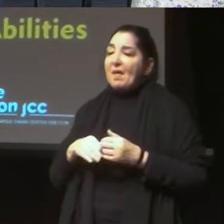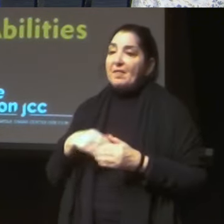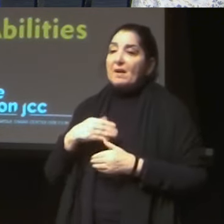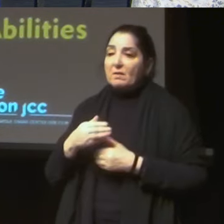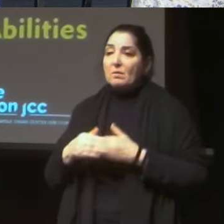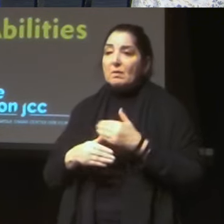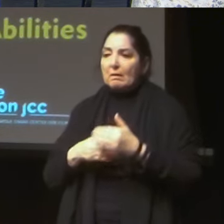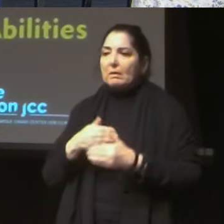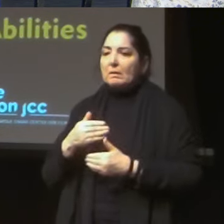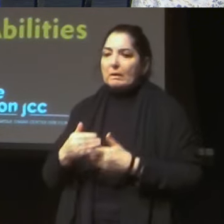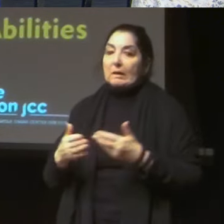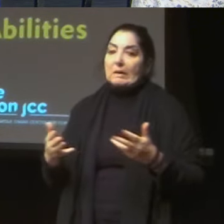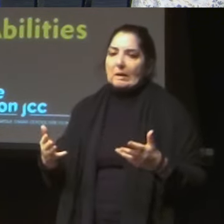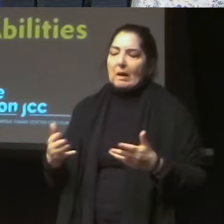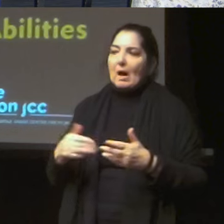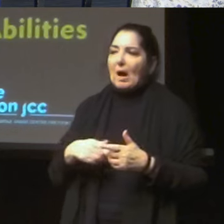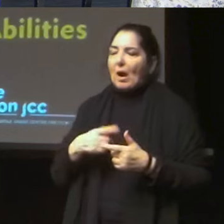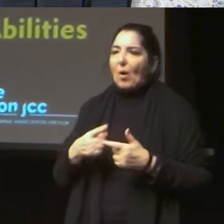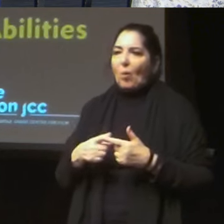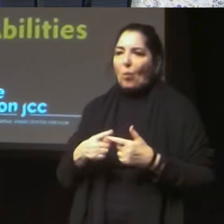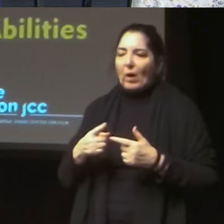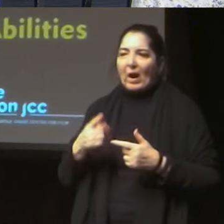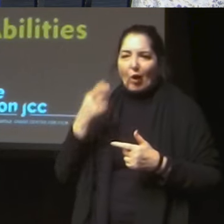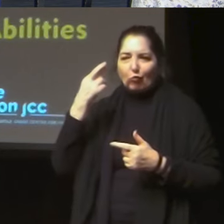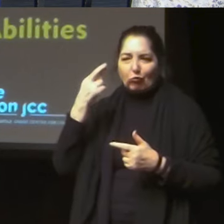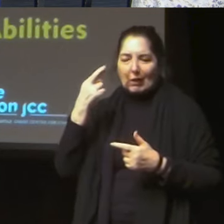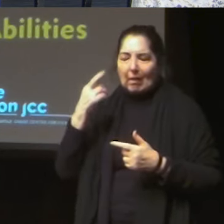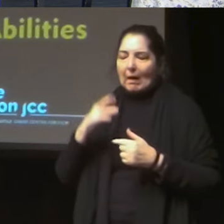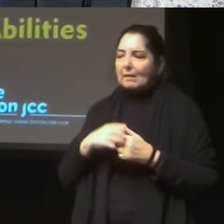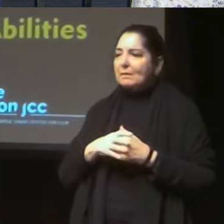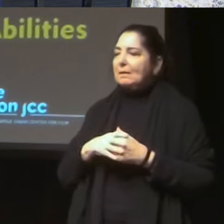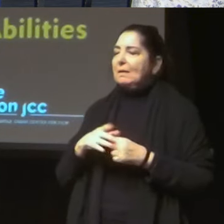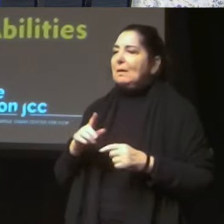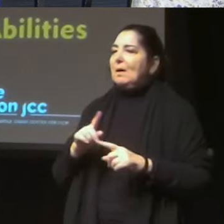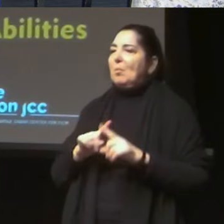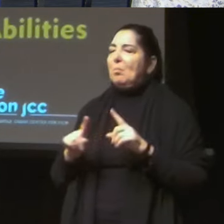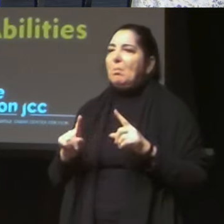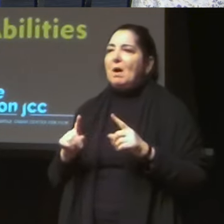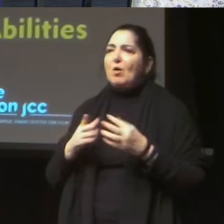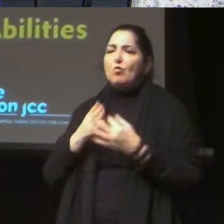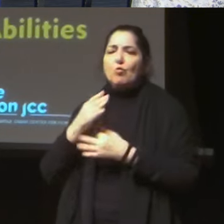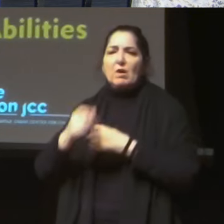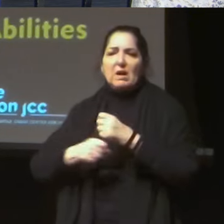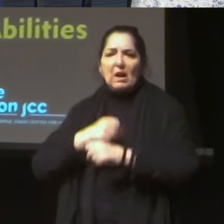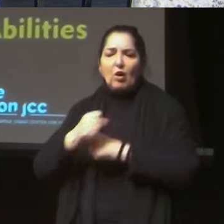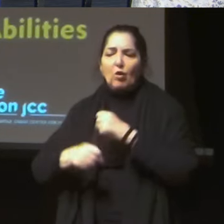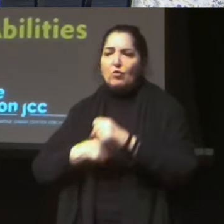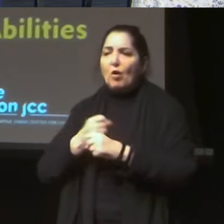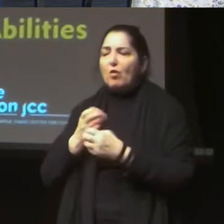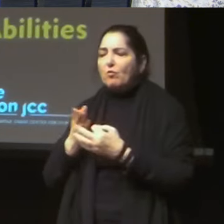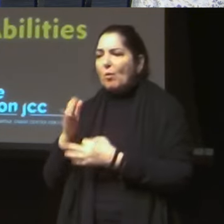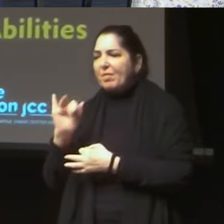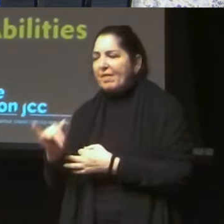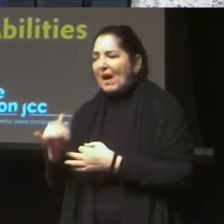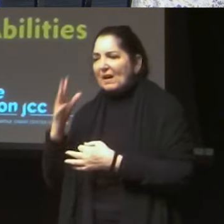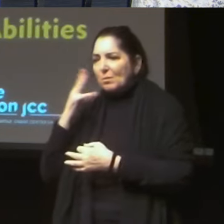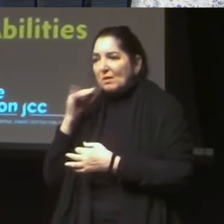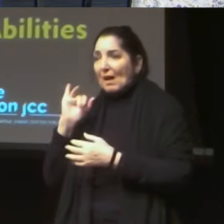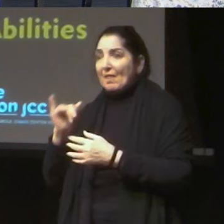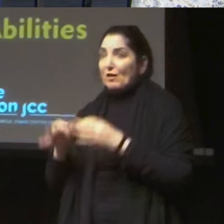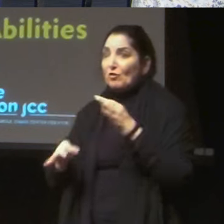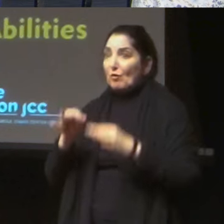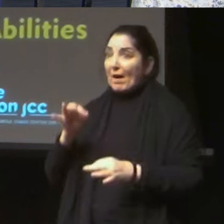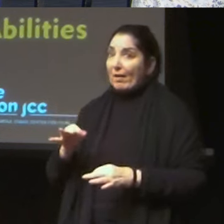that ordeal and the trial, I mean, we had some, uh, sometimes Derek had to go to the hospital for various conditions. Um, and again,